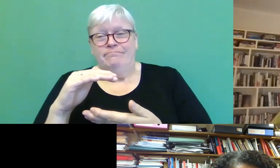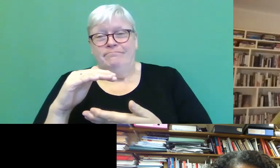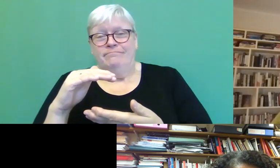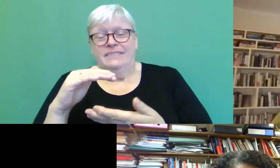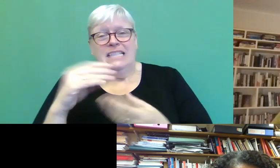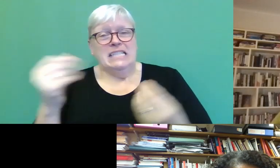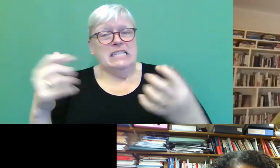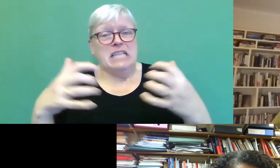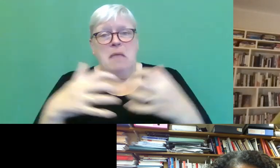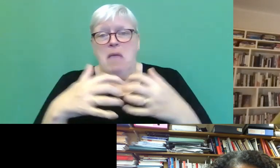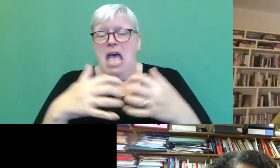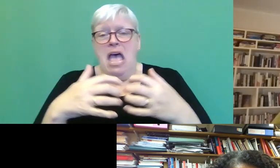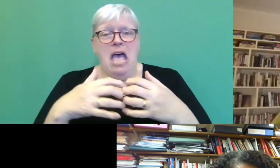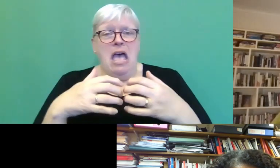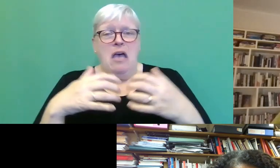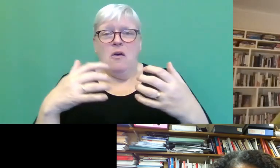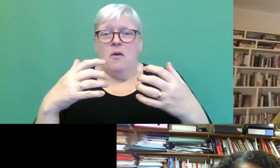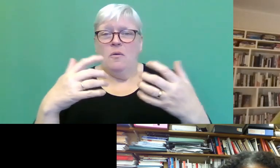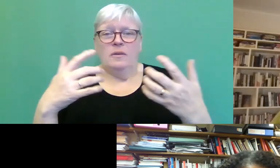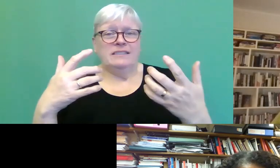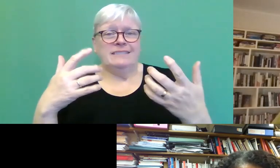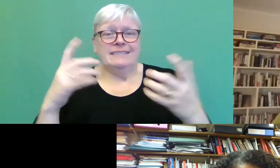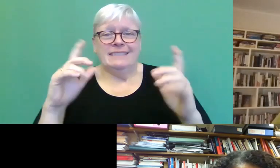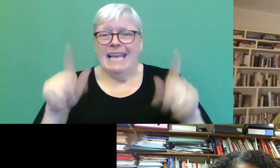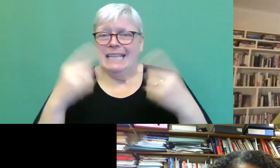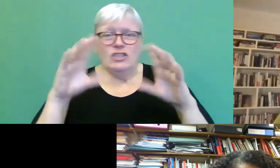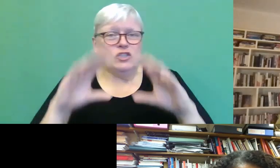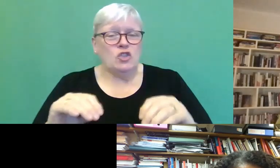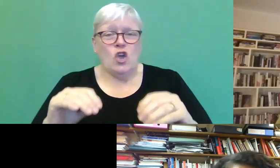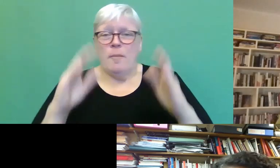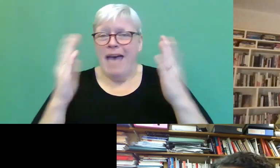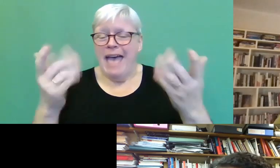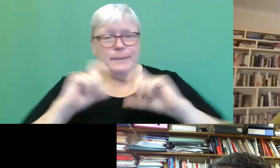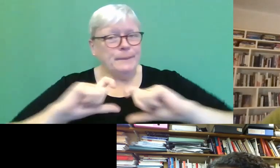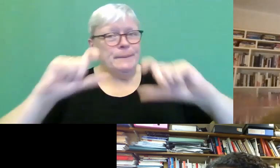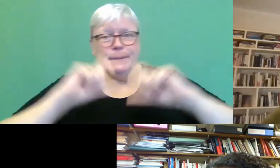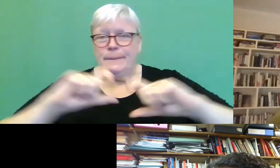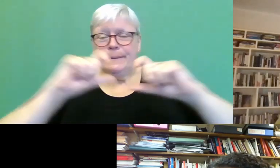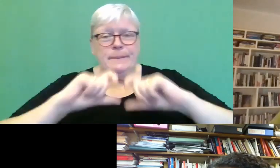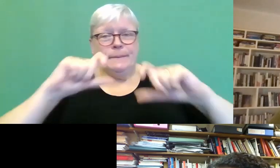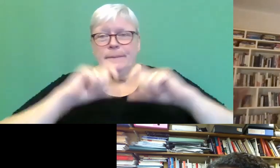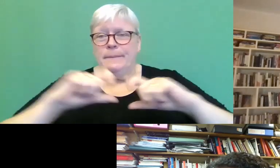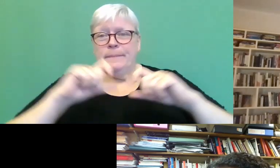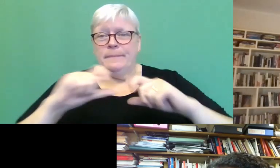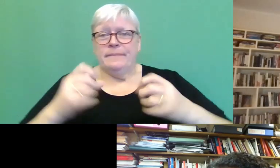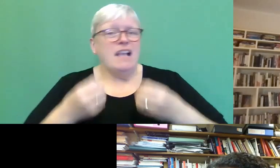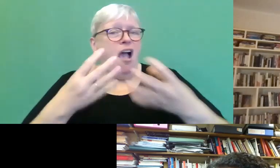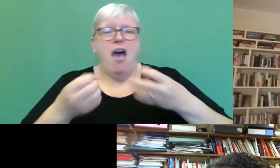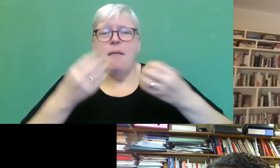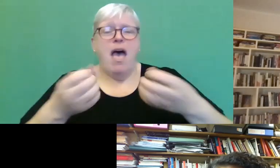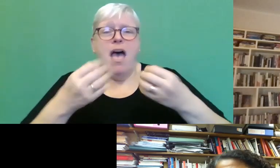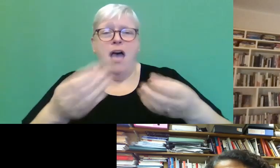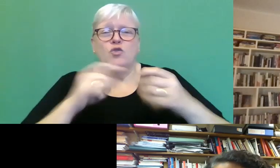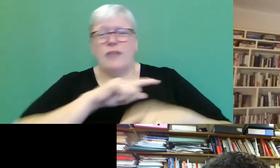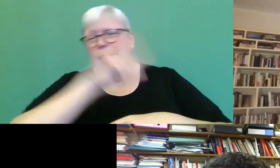couldn't help that. And I just felt it had to all just, it had to come out and then I had to cut.